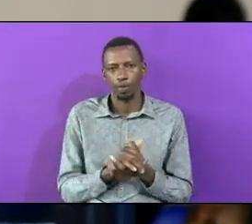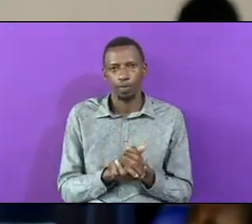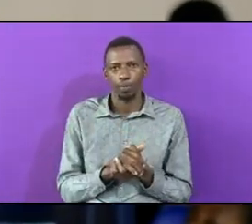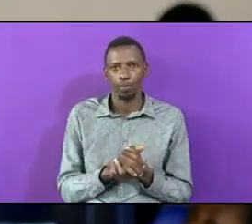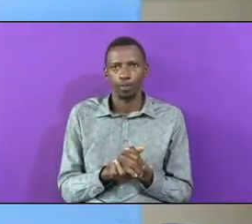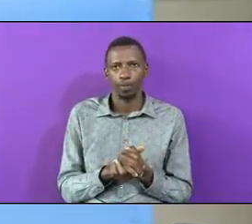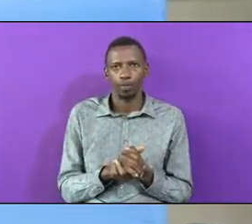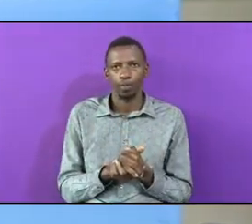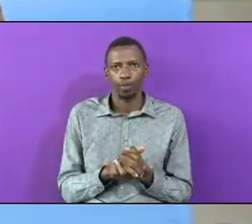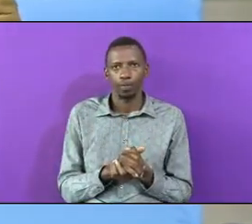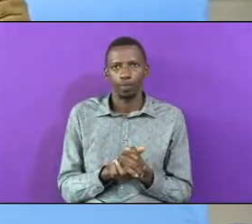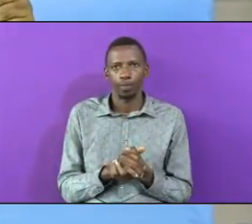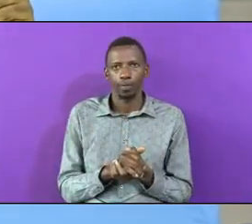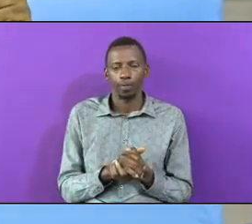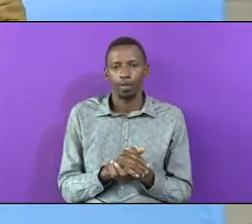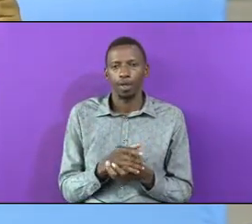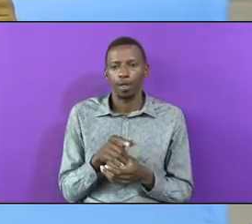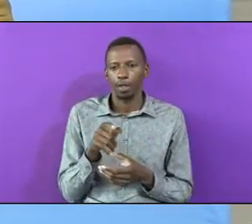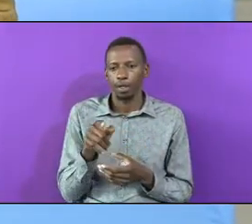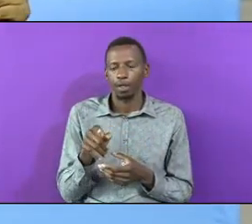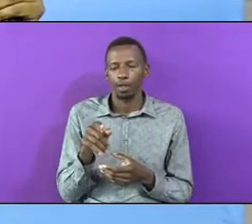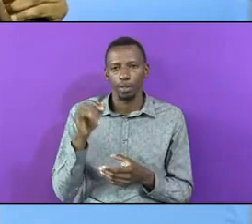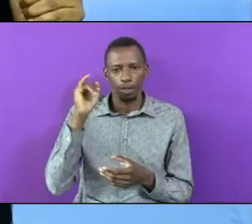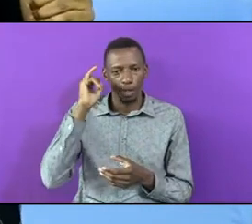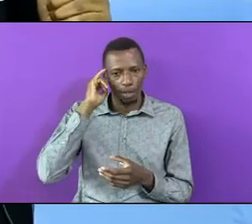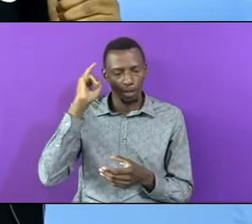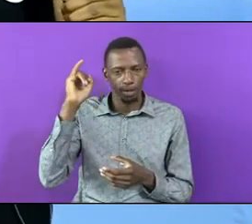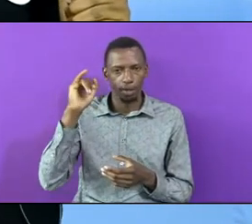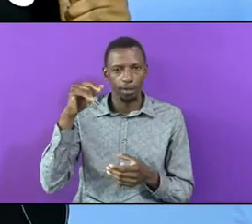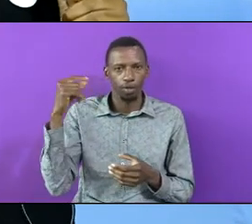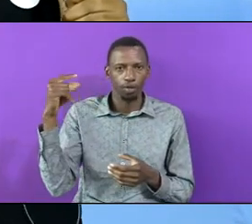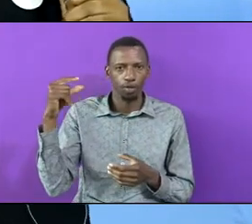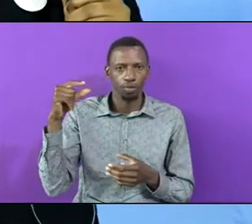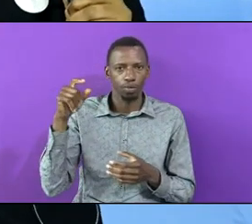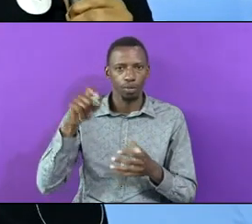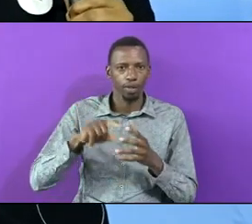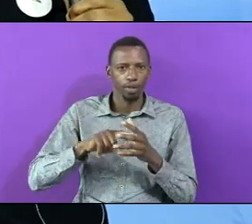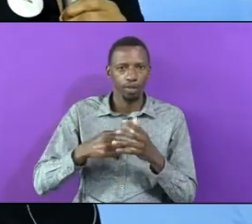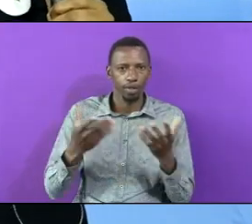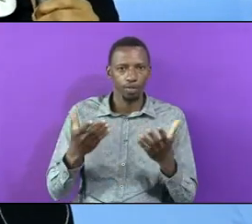The Approach Of The Gospels Should Begin Where Jerusalem